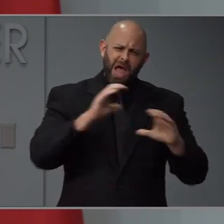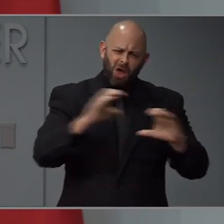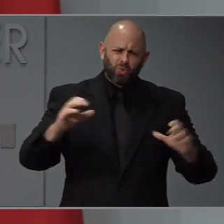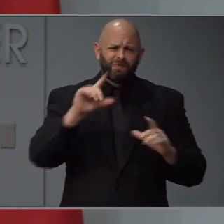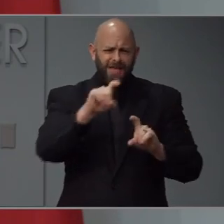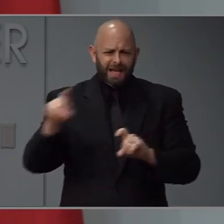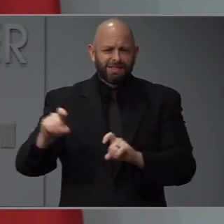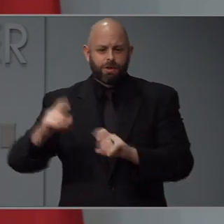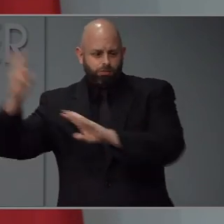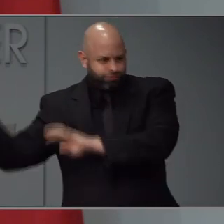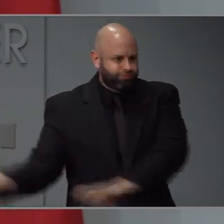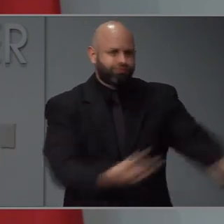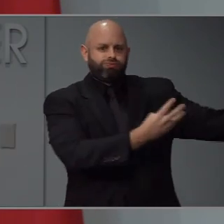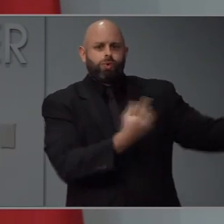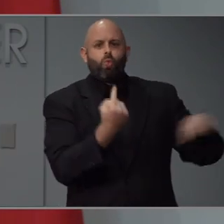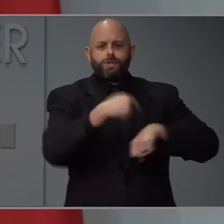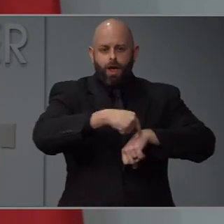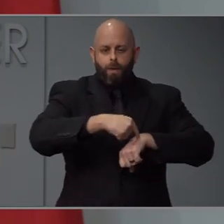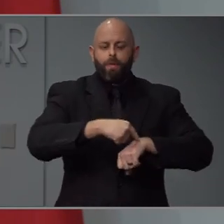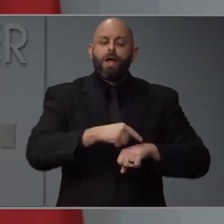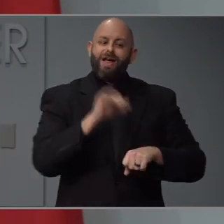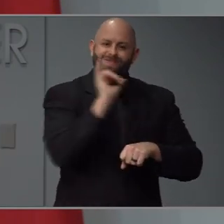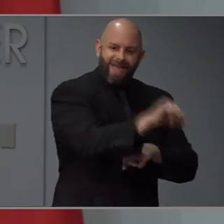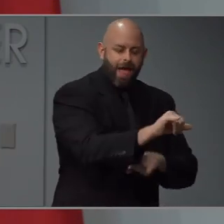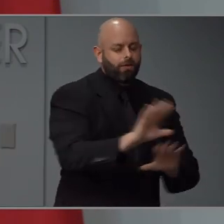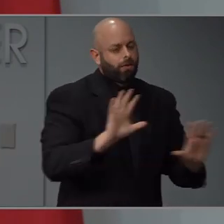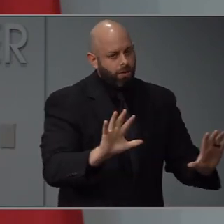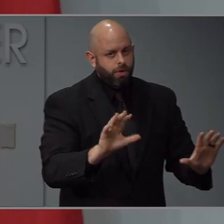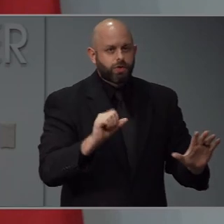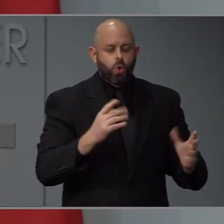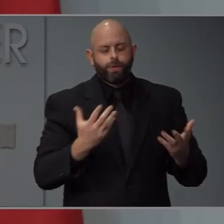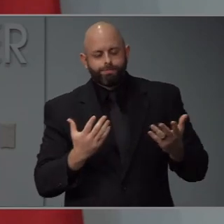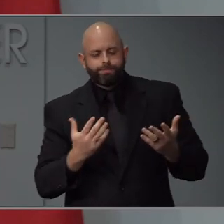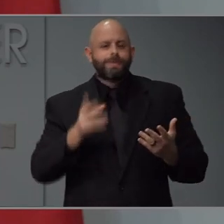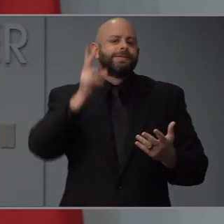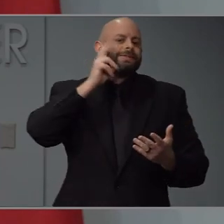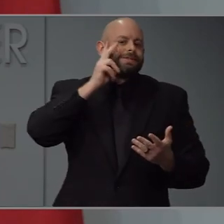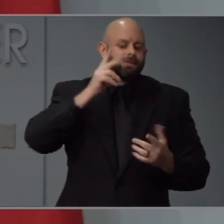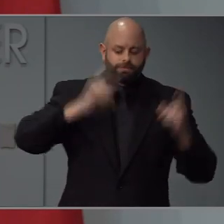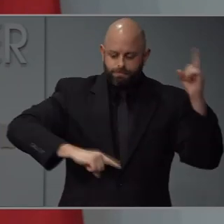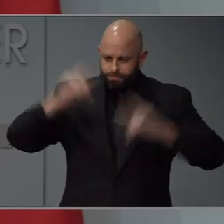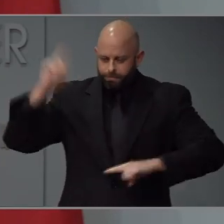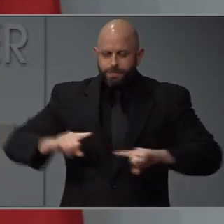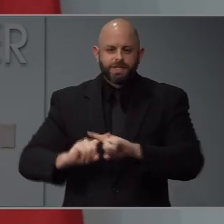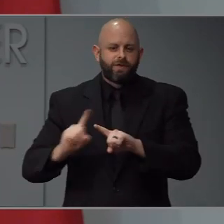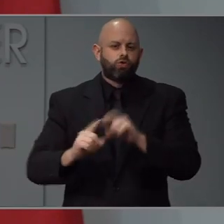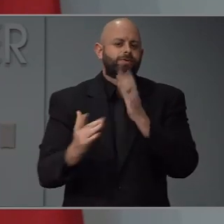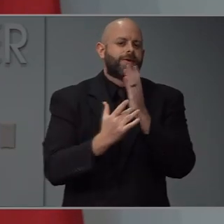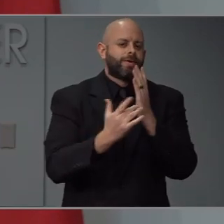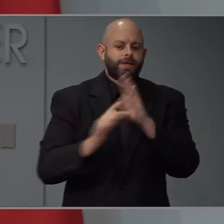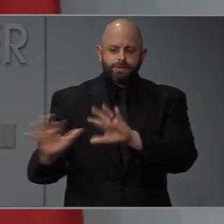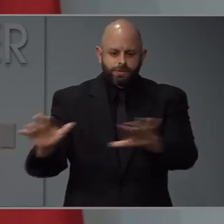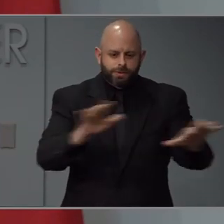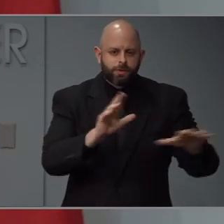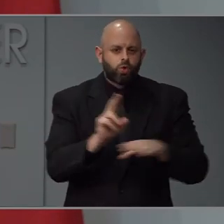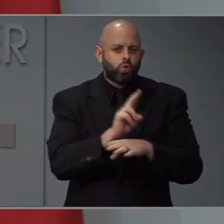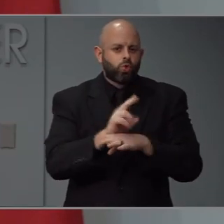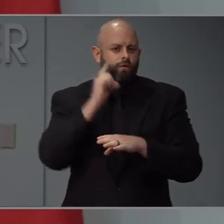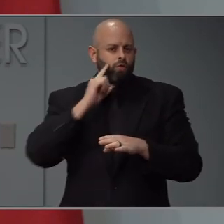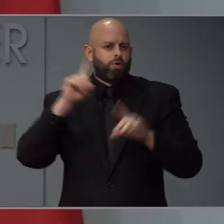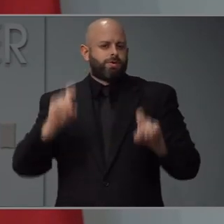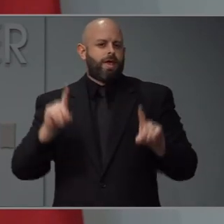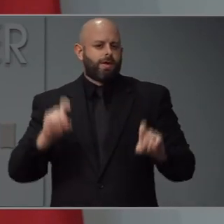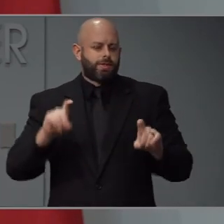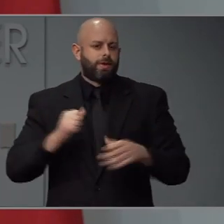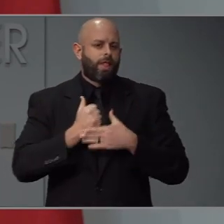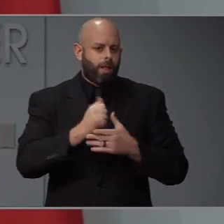run them. So I think it's going to take a whole range of techniques that we'll need to ramp up over this period of time in order